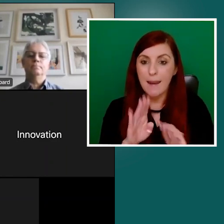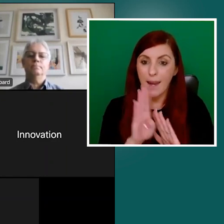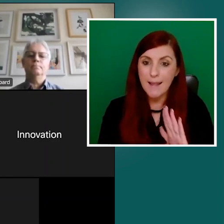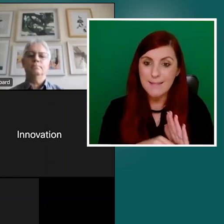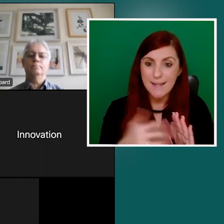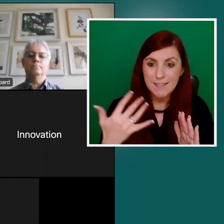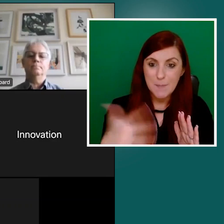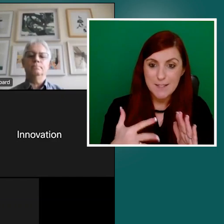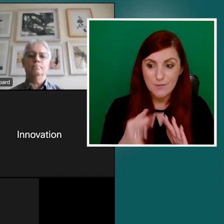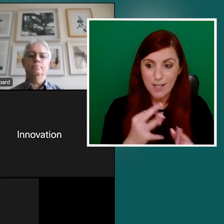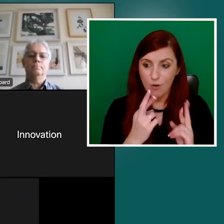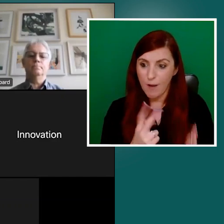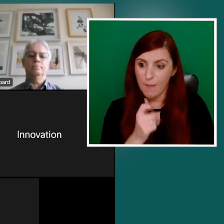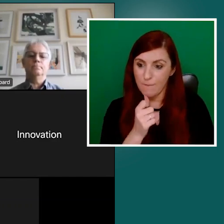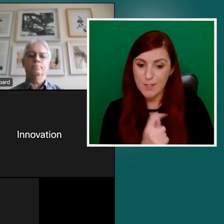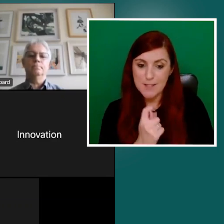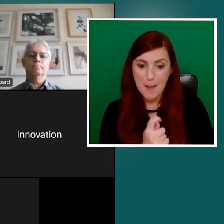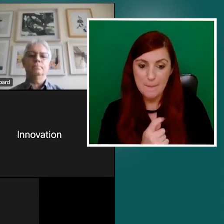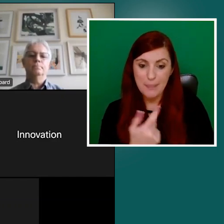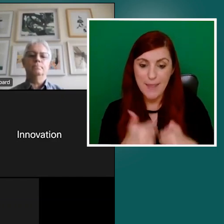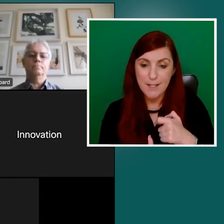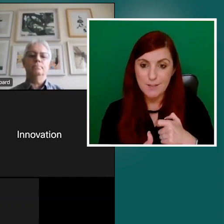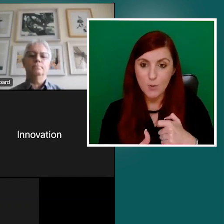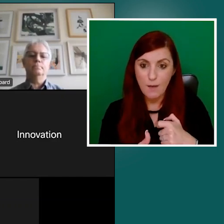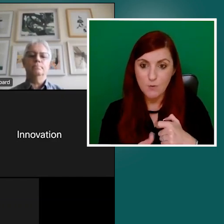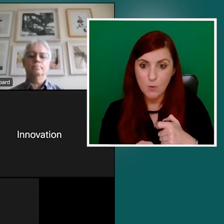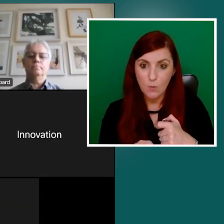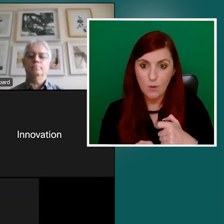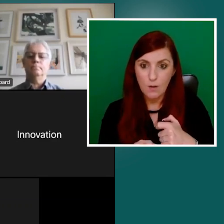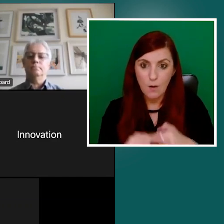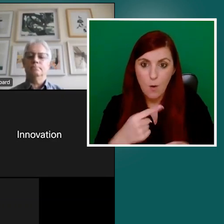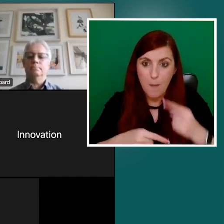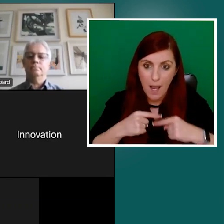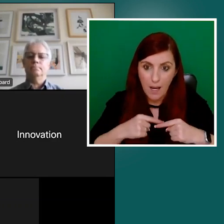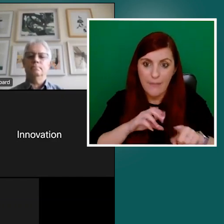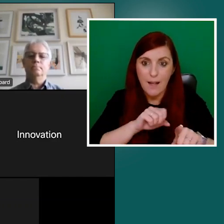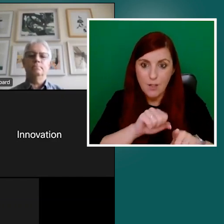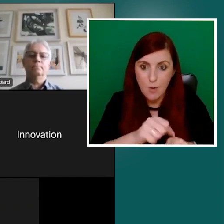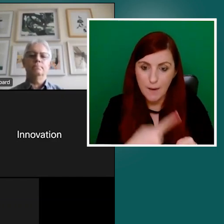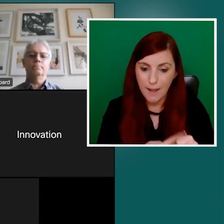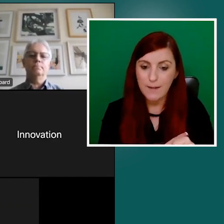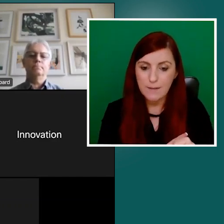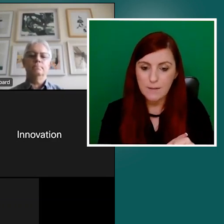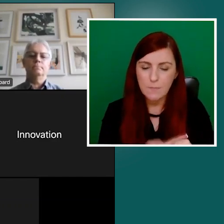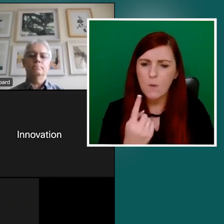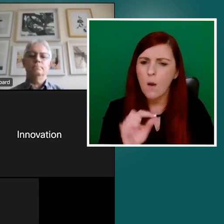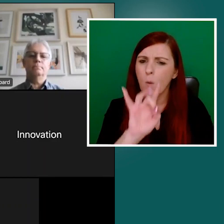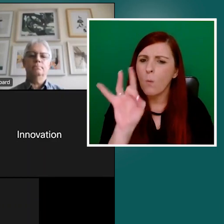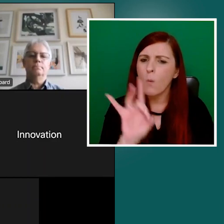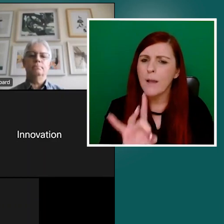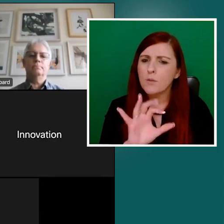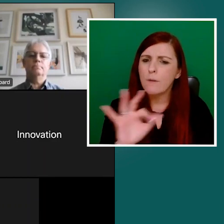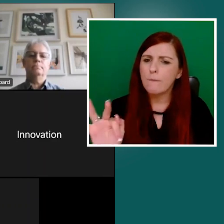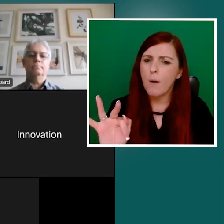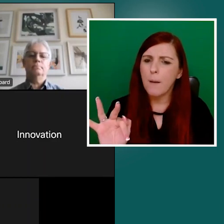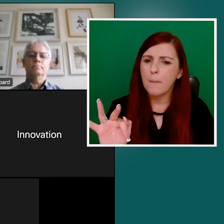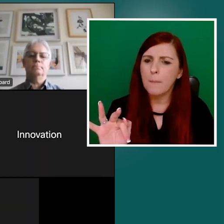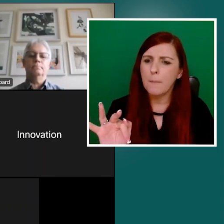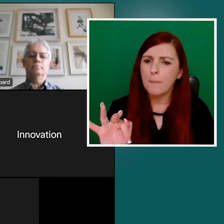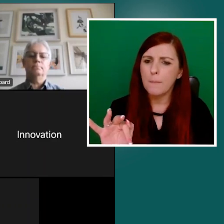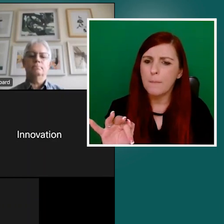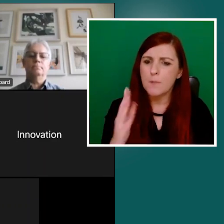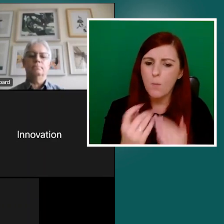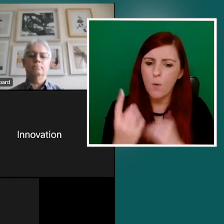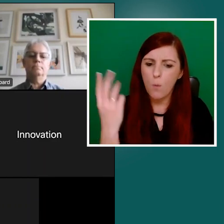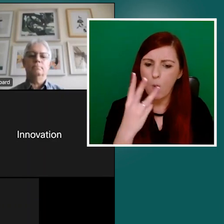playing catch up. There's a question coming from the, the floor about advice for organizations wanting to kind of get